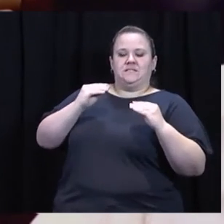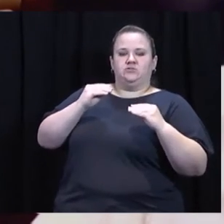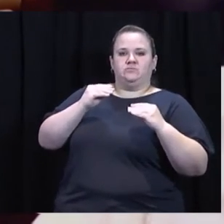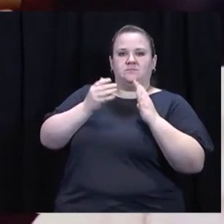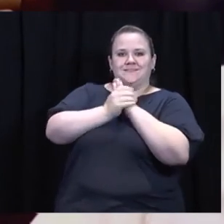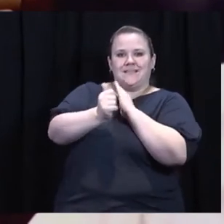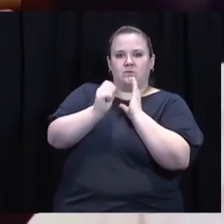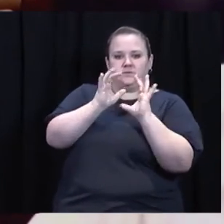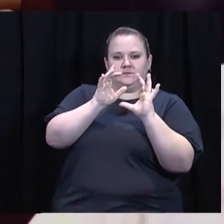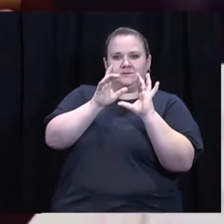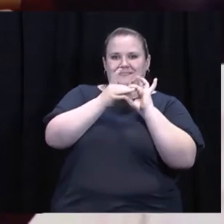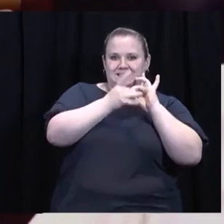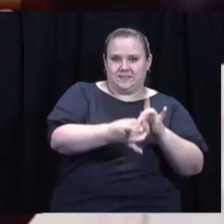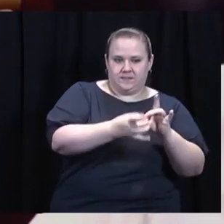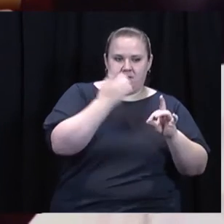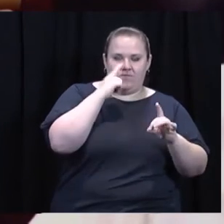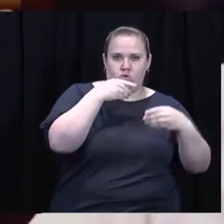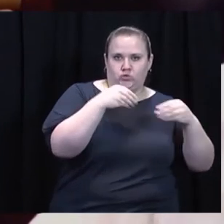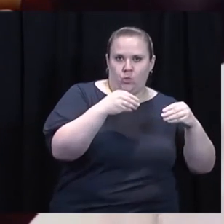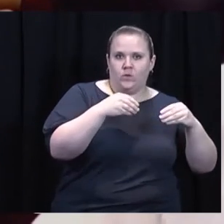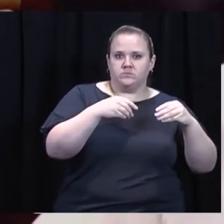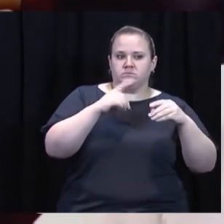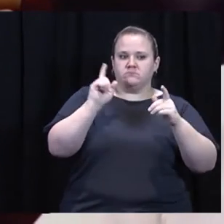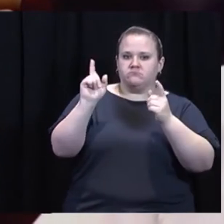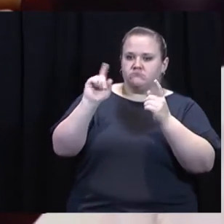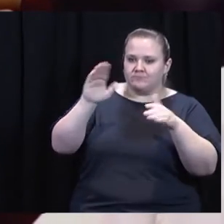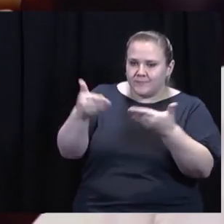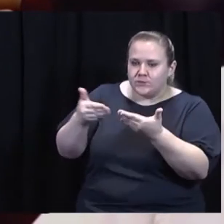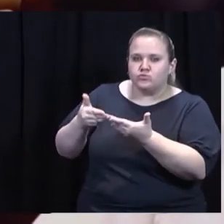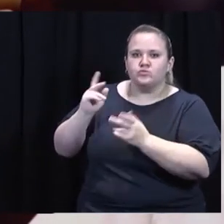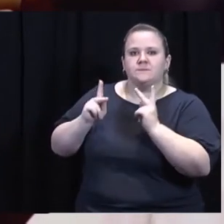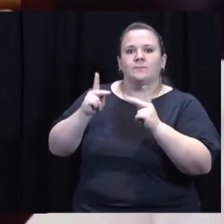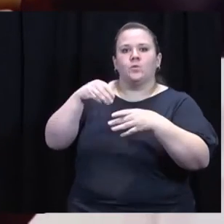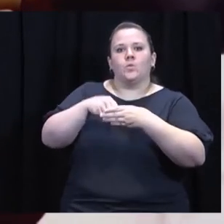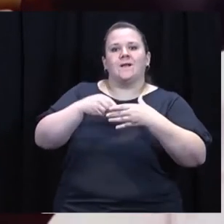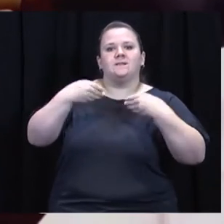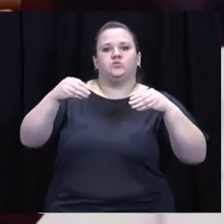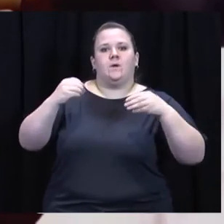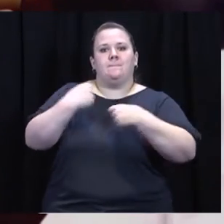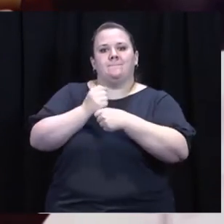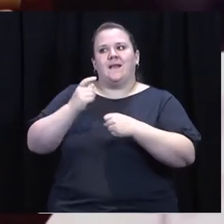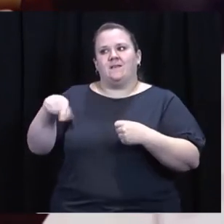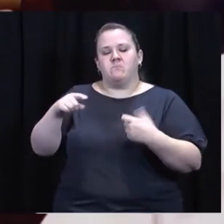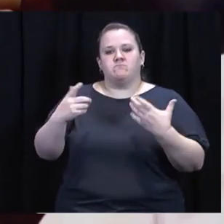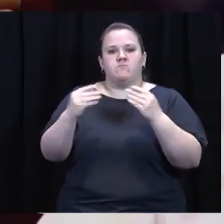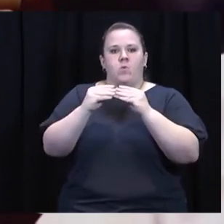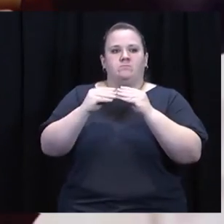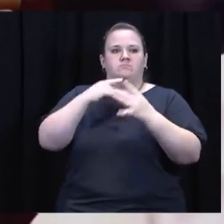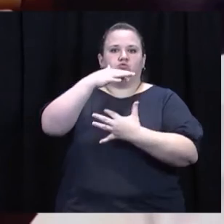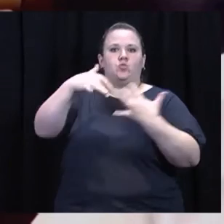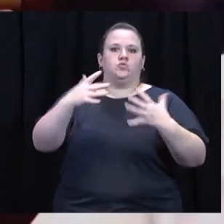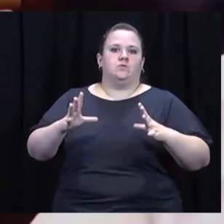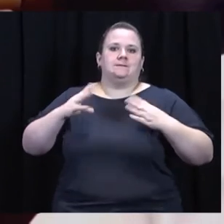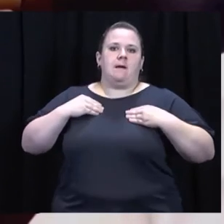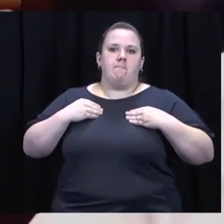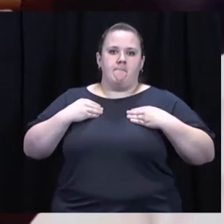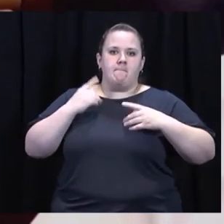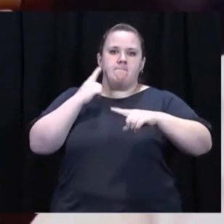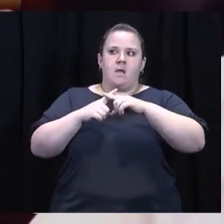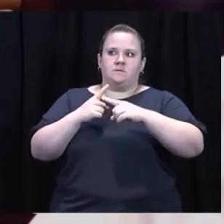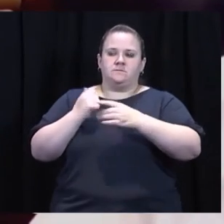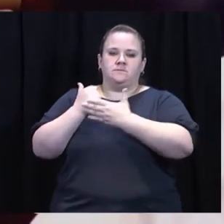within our stores and to introduce them to the people within the stores to make them more accepted socially,